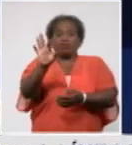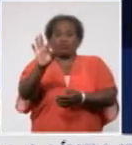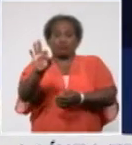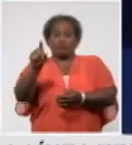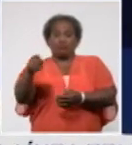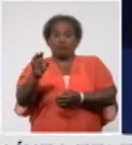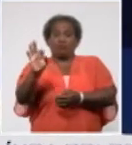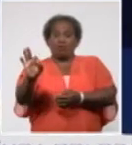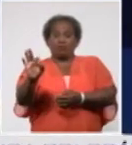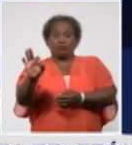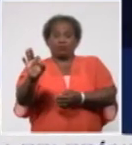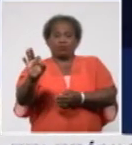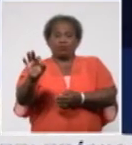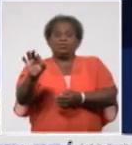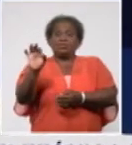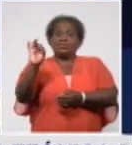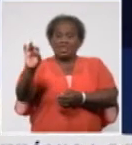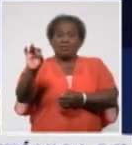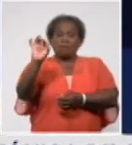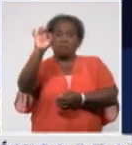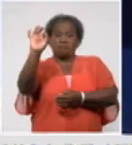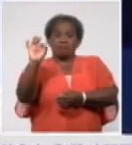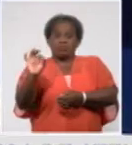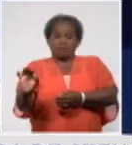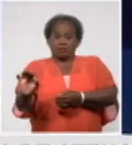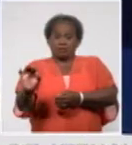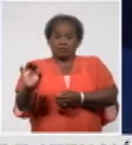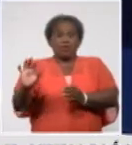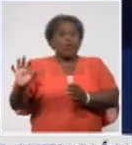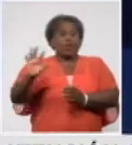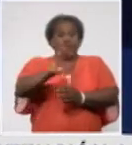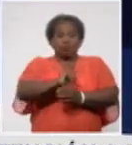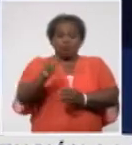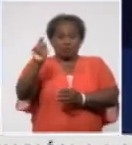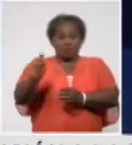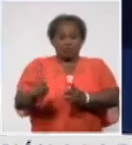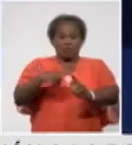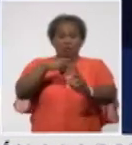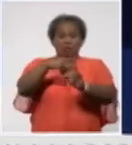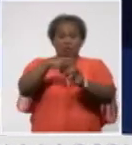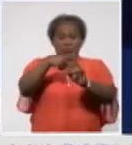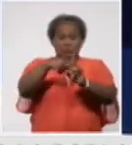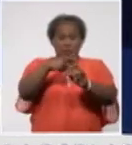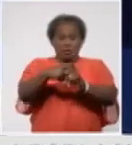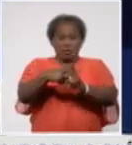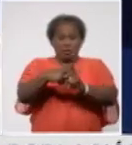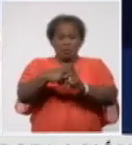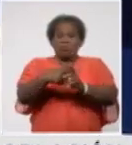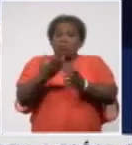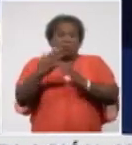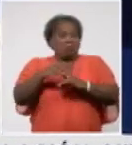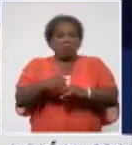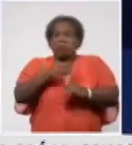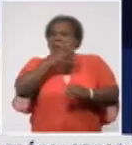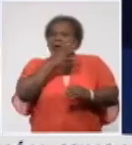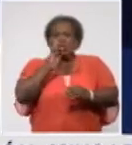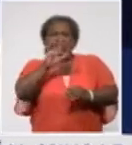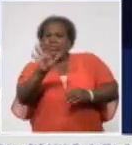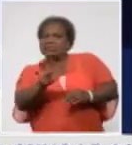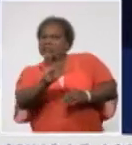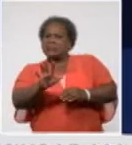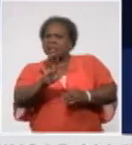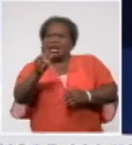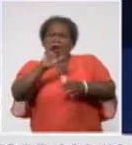These represent paediatric cases for a total of 482 children